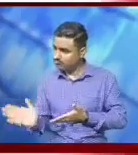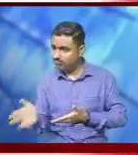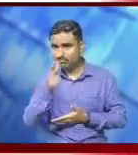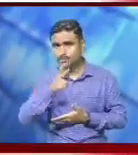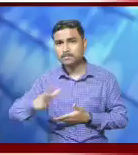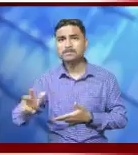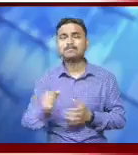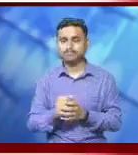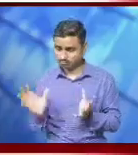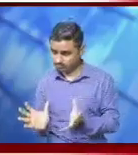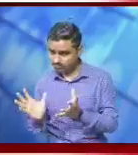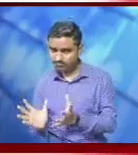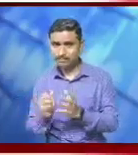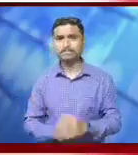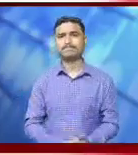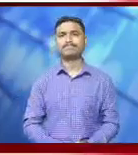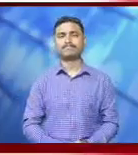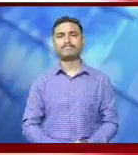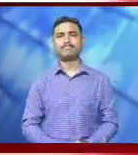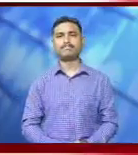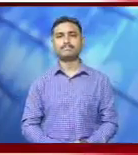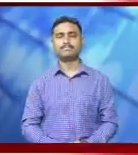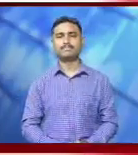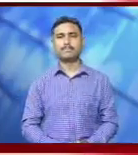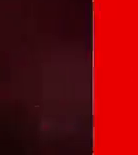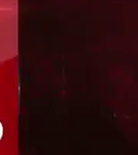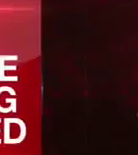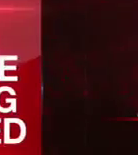clubs that act as safe spaces for them.